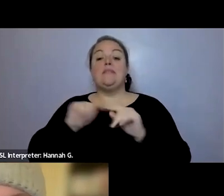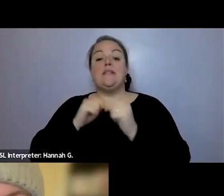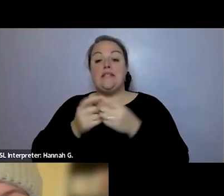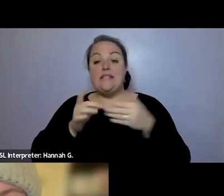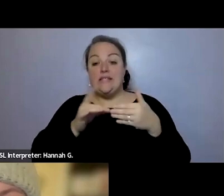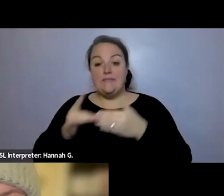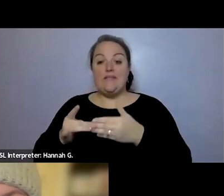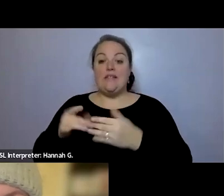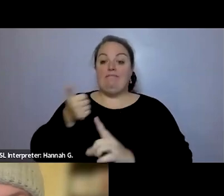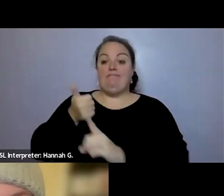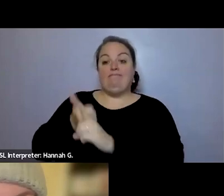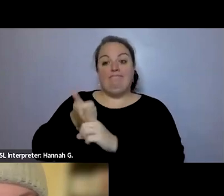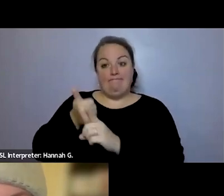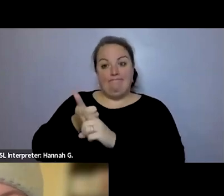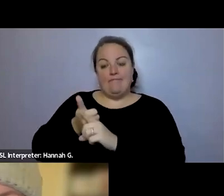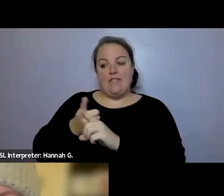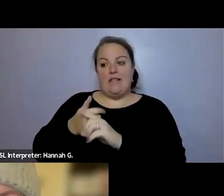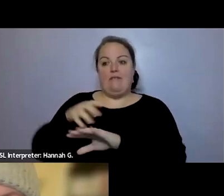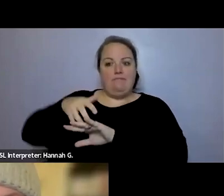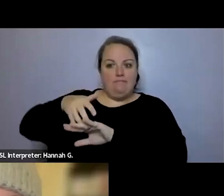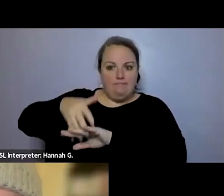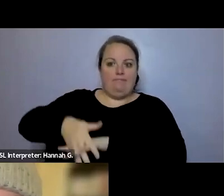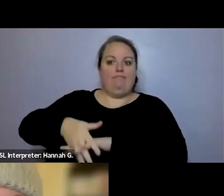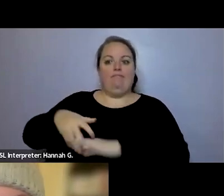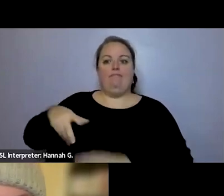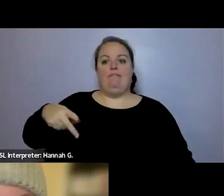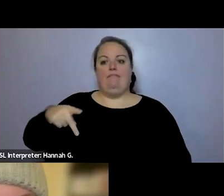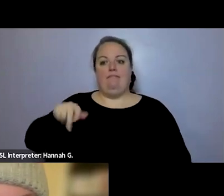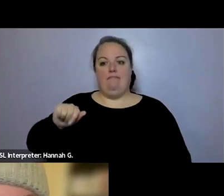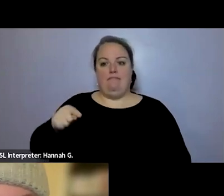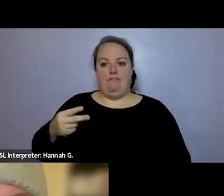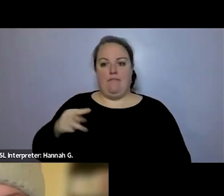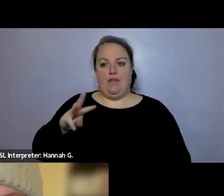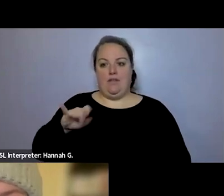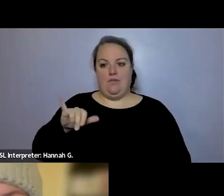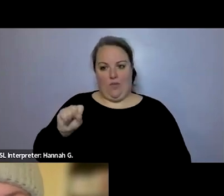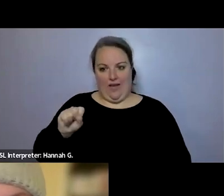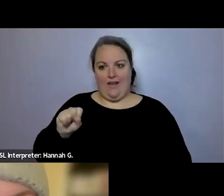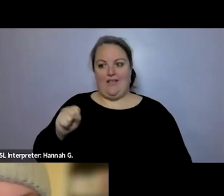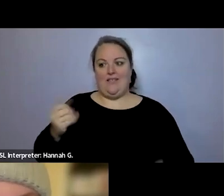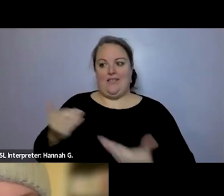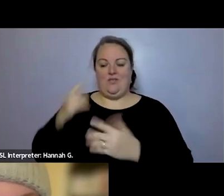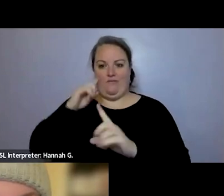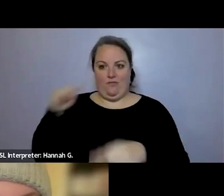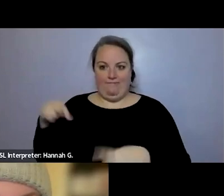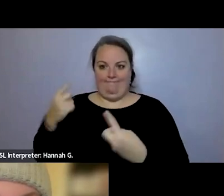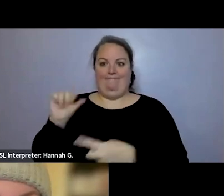for a decade so we're really excited that that person is um headed over to the mental health urgent care